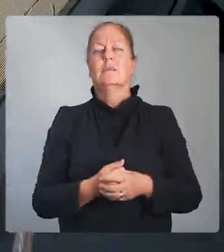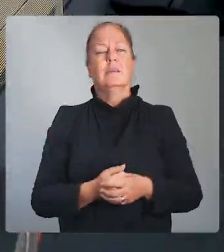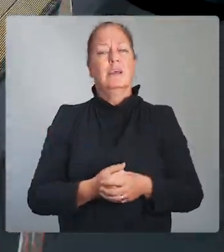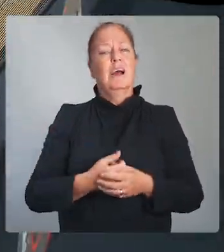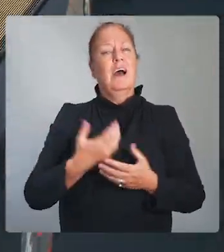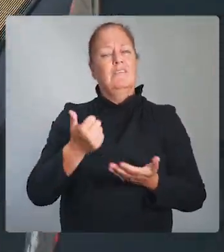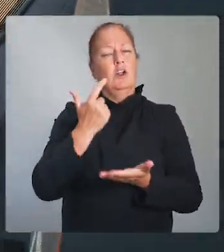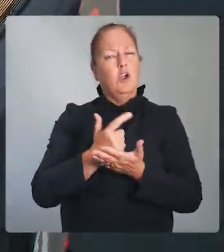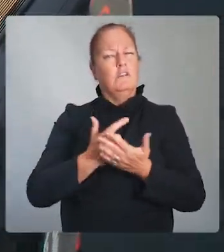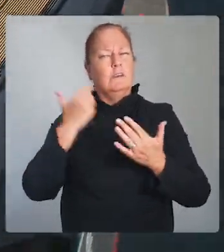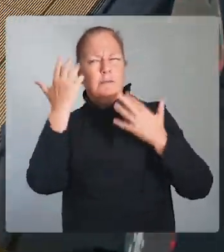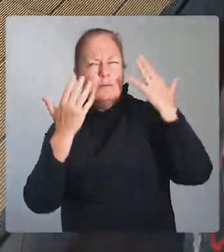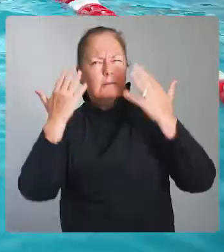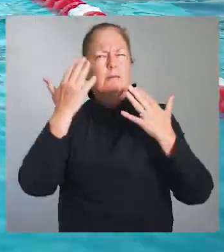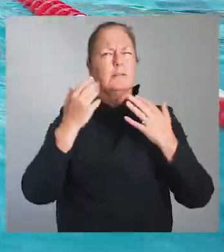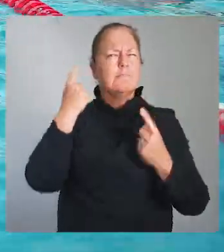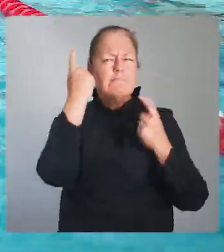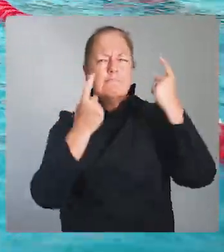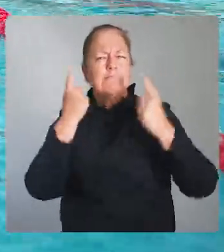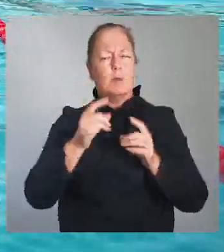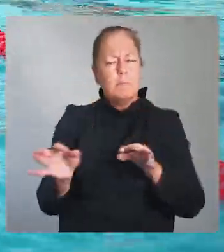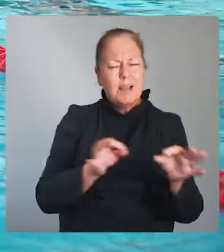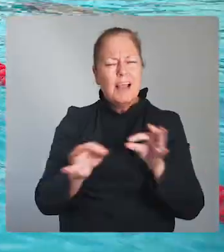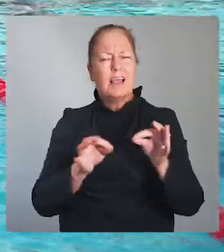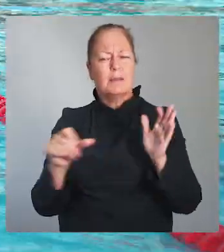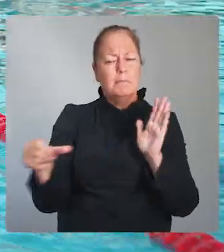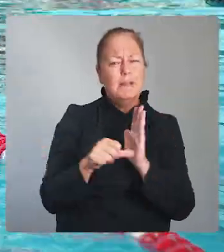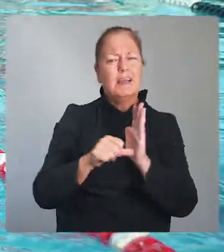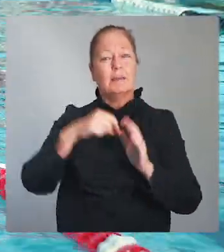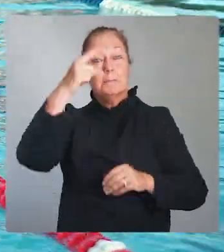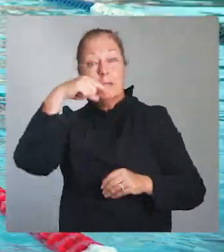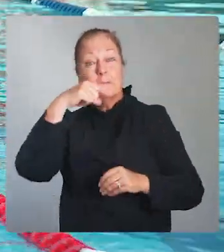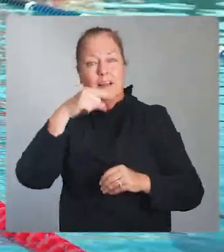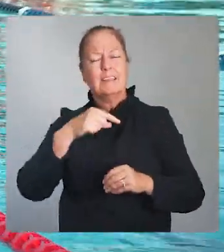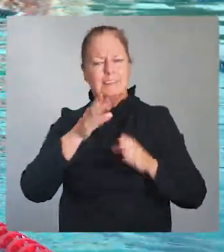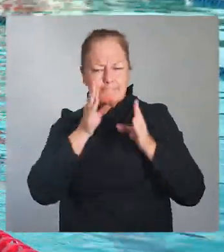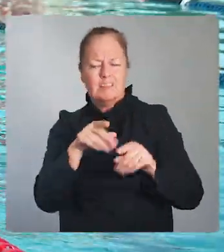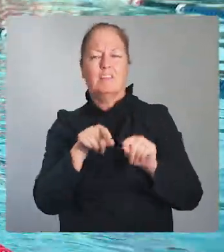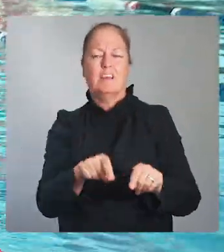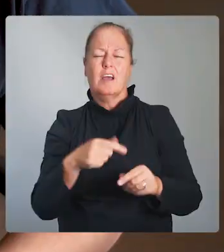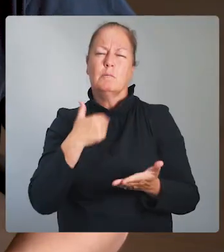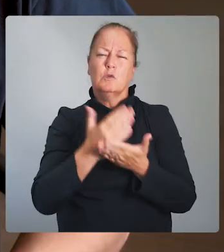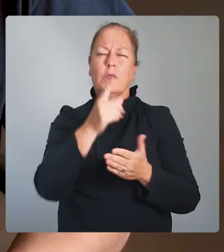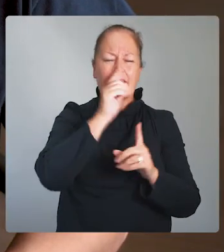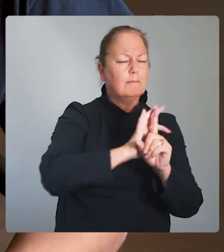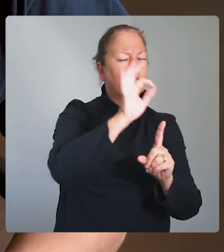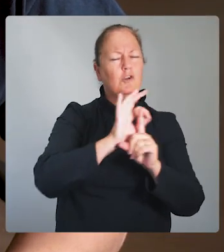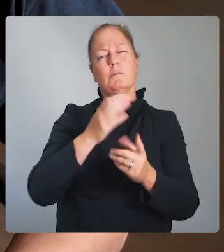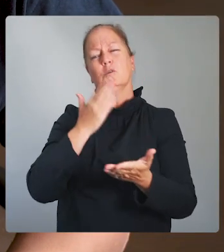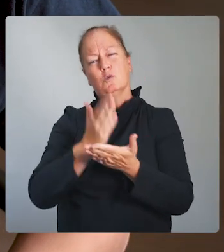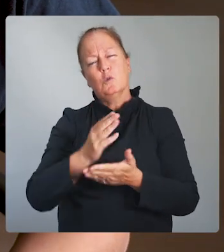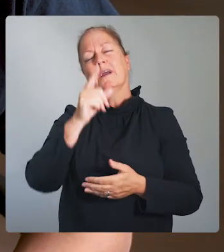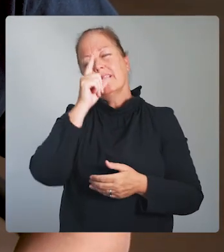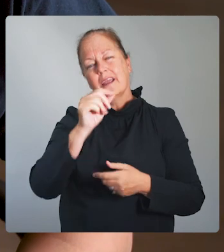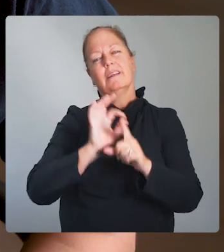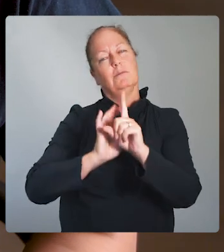have gone into making it work as well as possible but there's probably always a few areas for improvement. There's always more we can do. I feel like